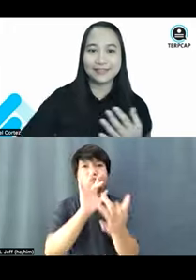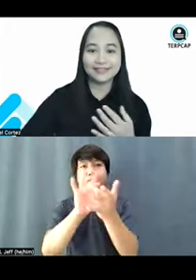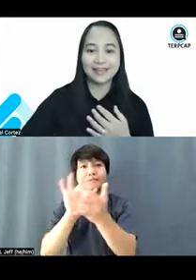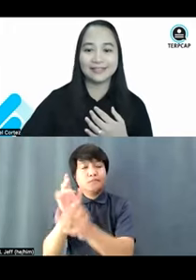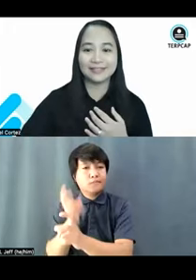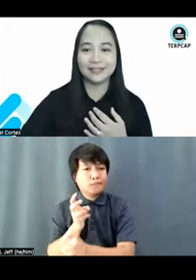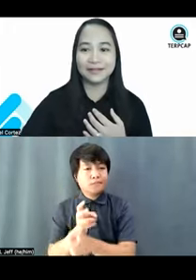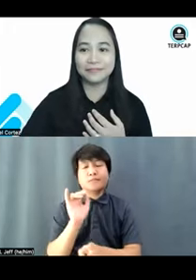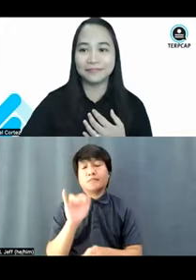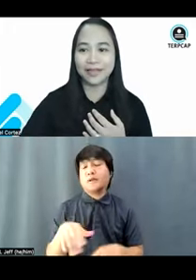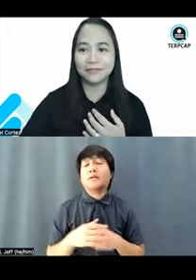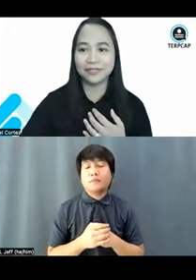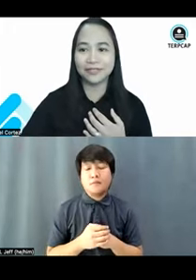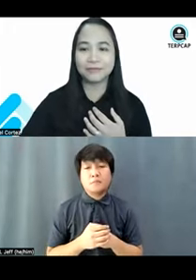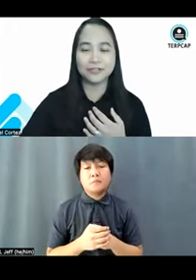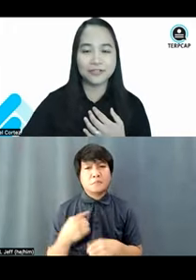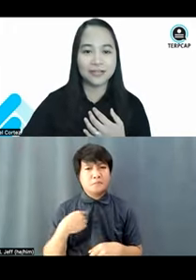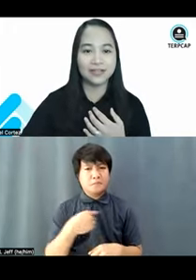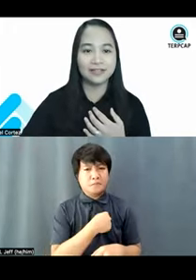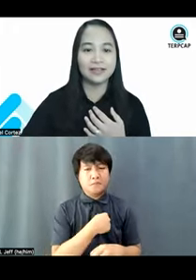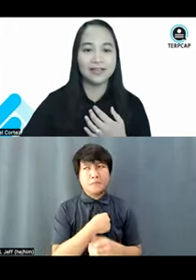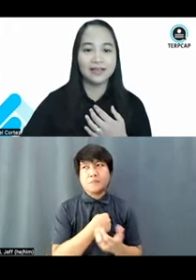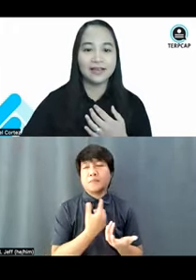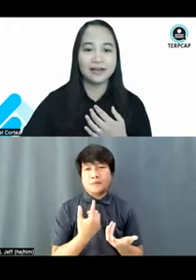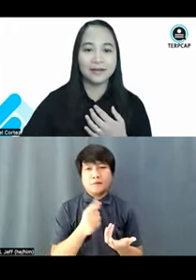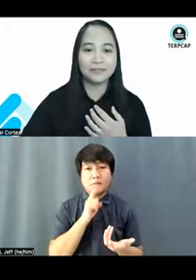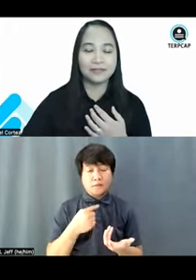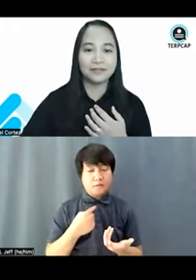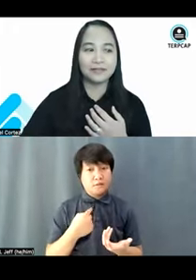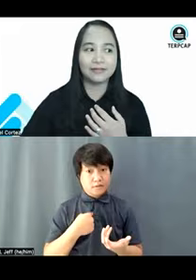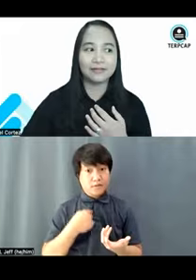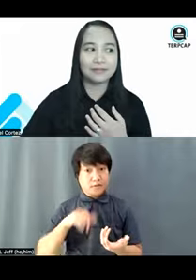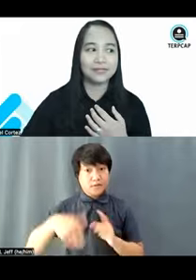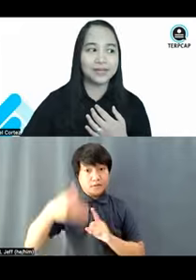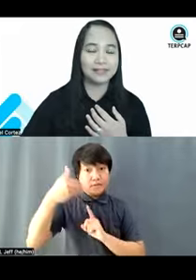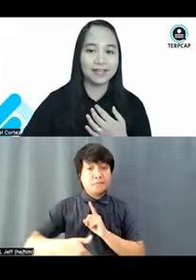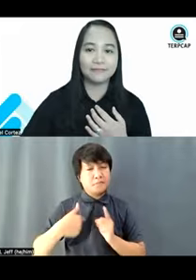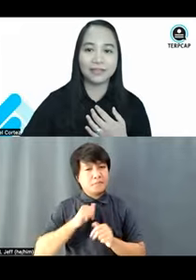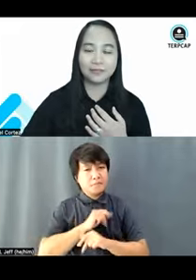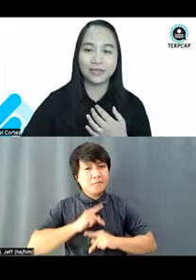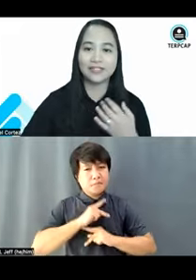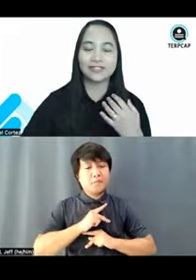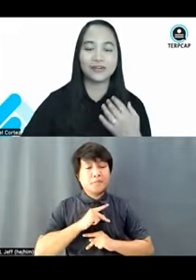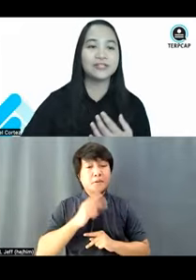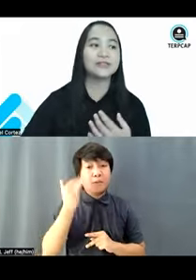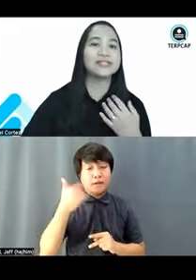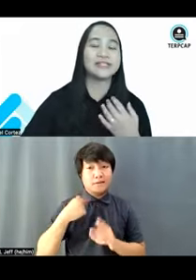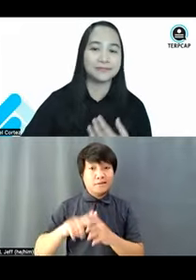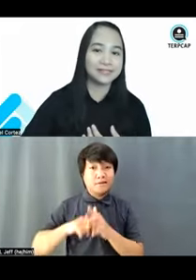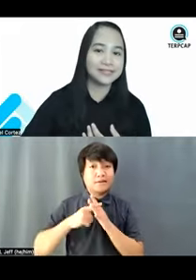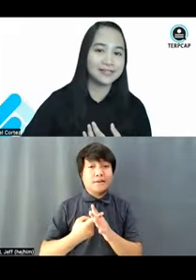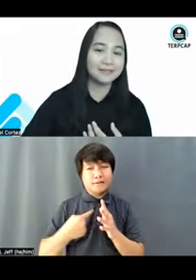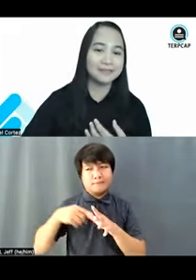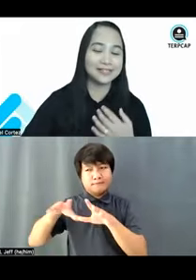that's something that I really appreciate, you know, in my life, that when I started to